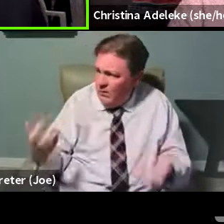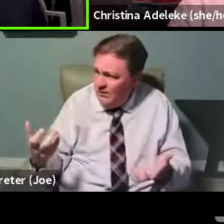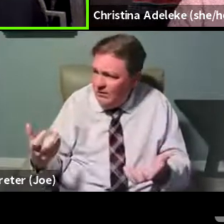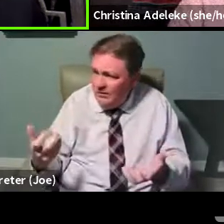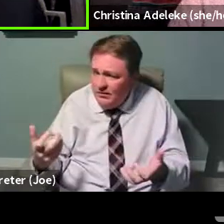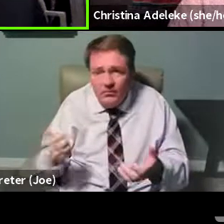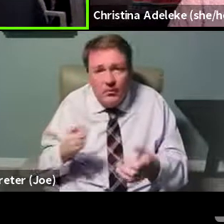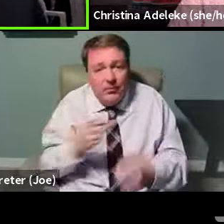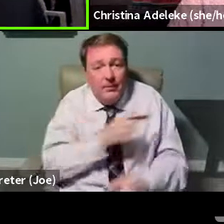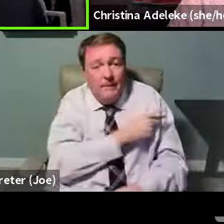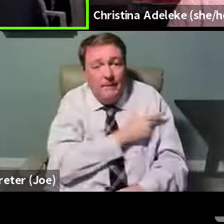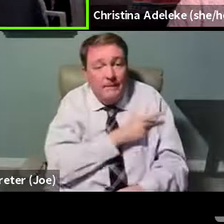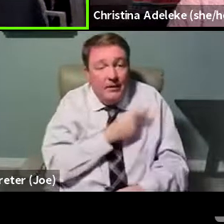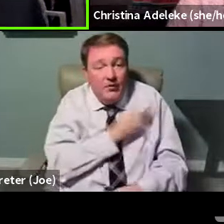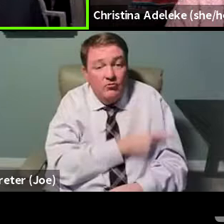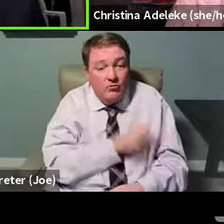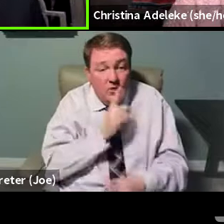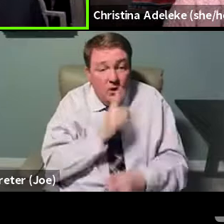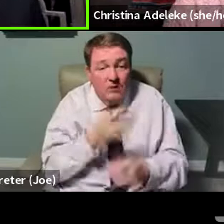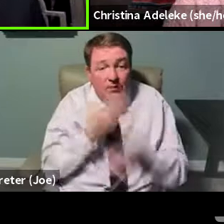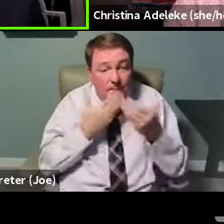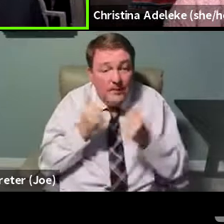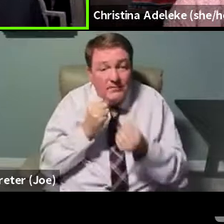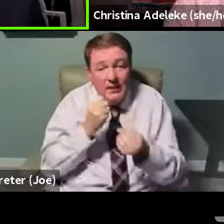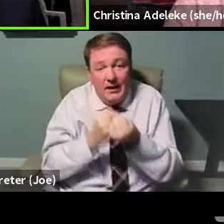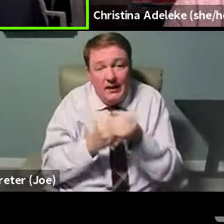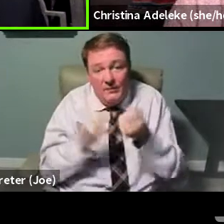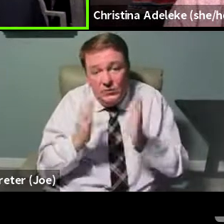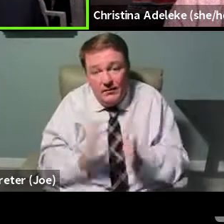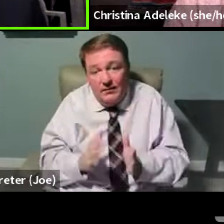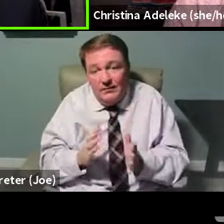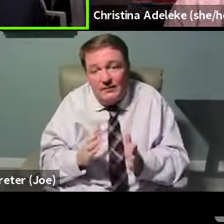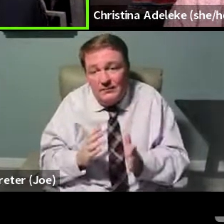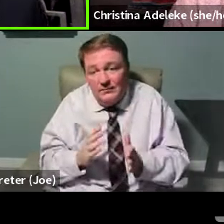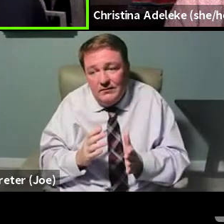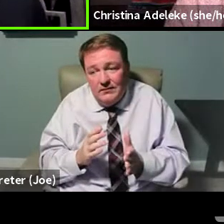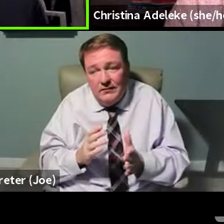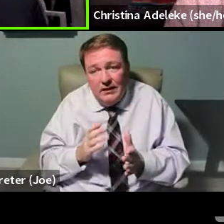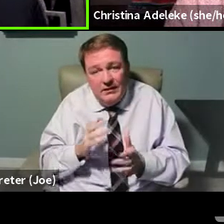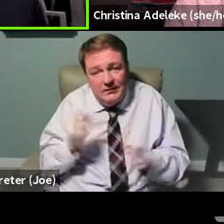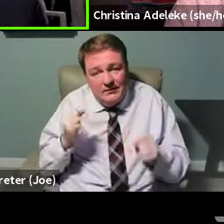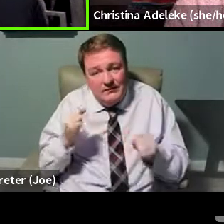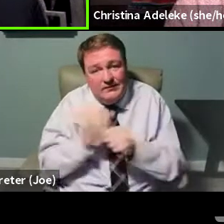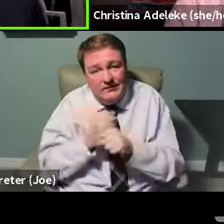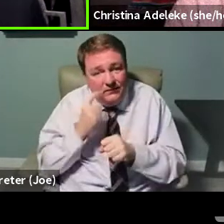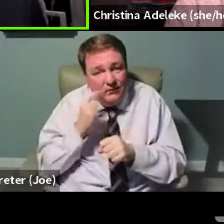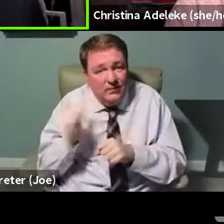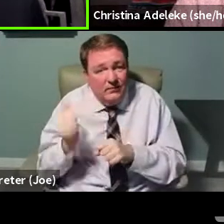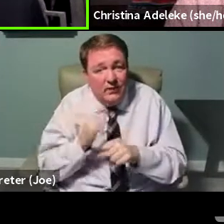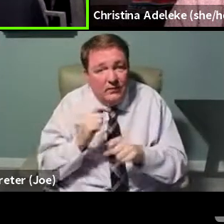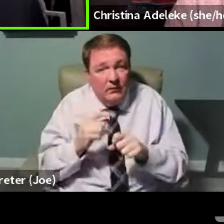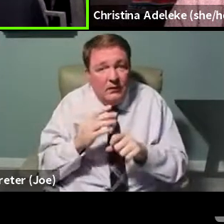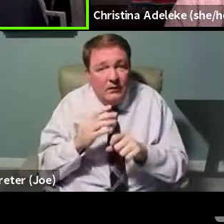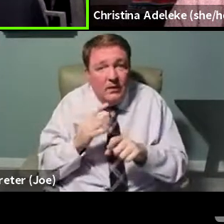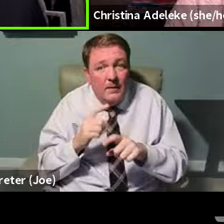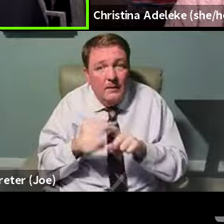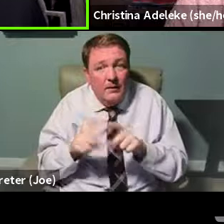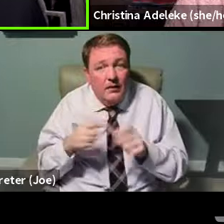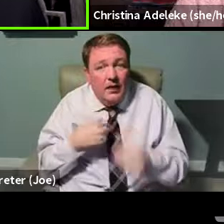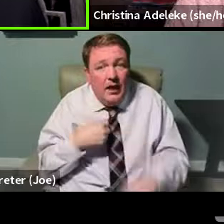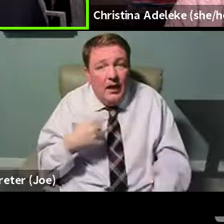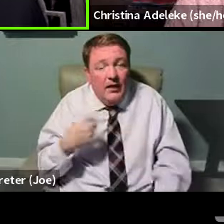the best advocates, you know, advocating for themselves, and they do it without even knowing it. But, you know, I think,